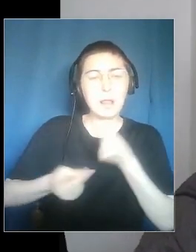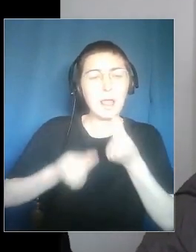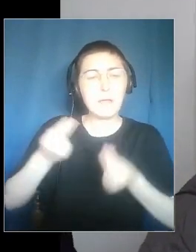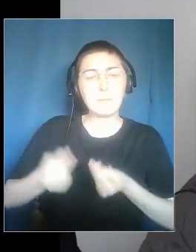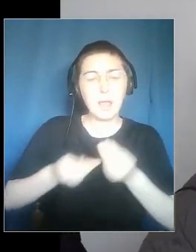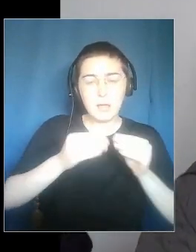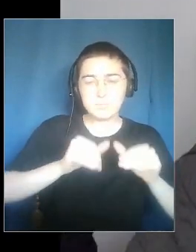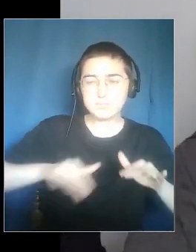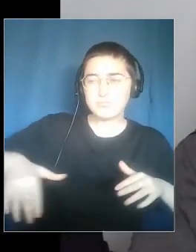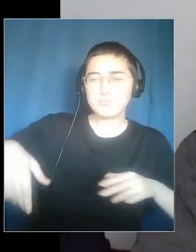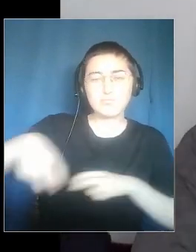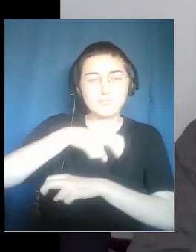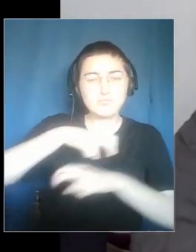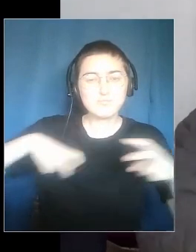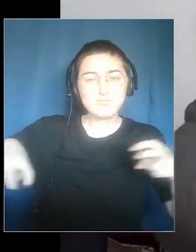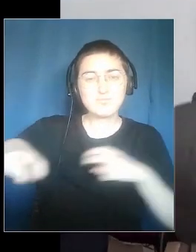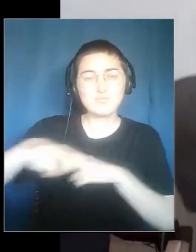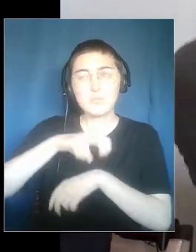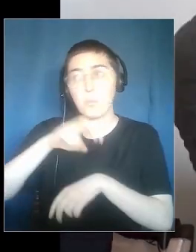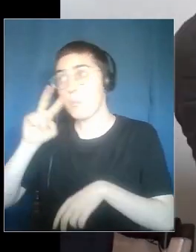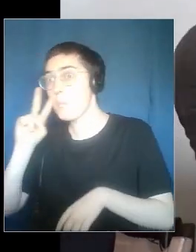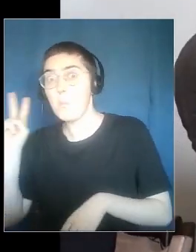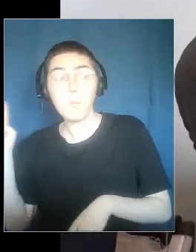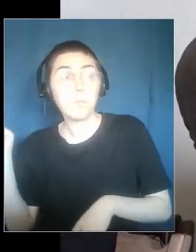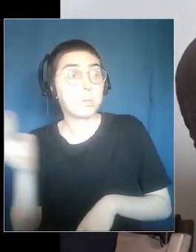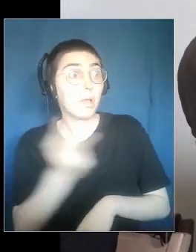We played like